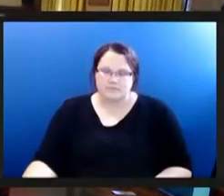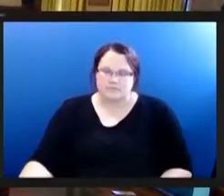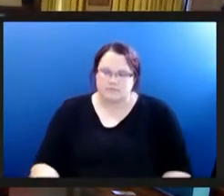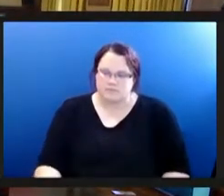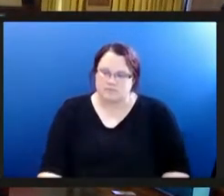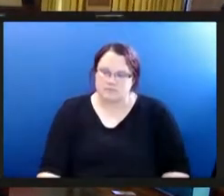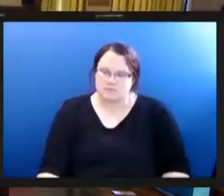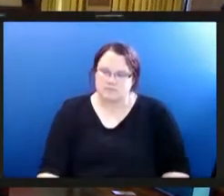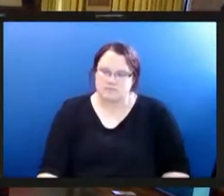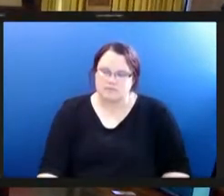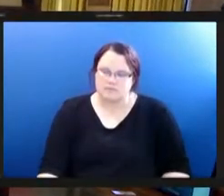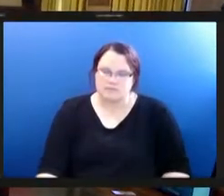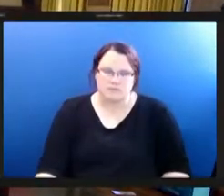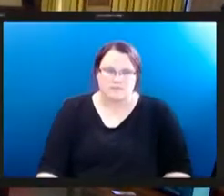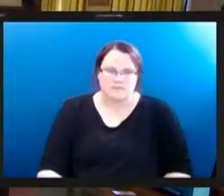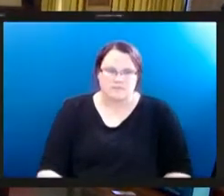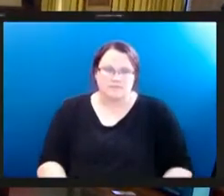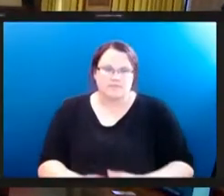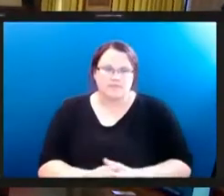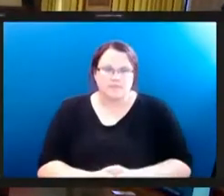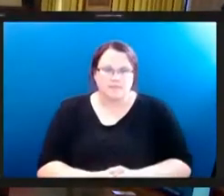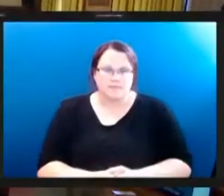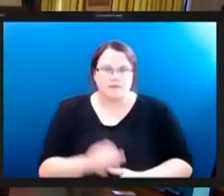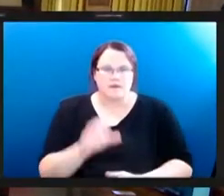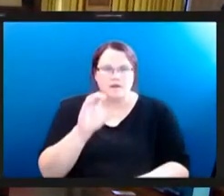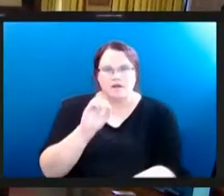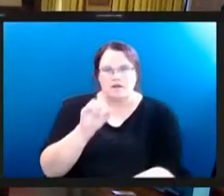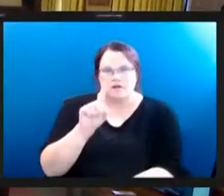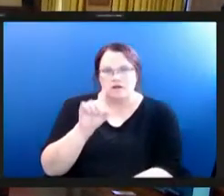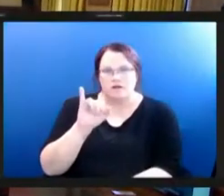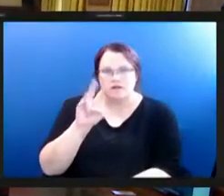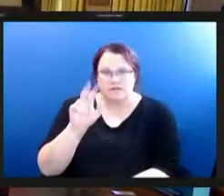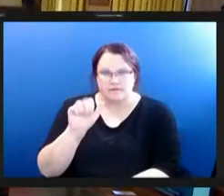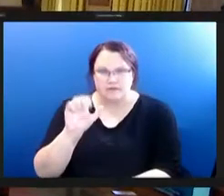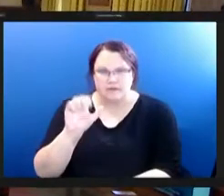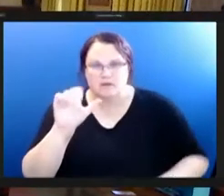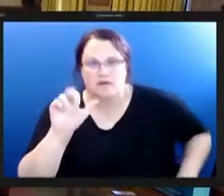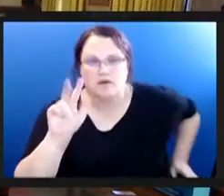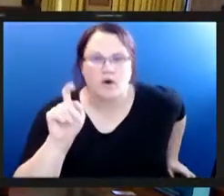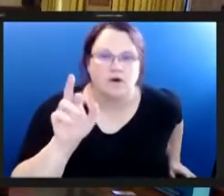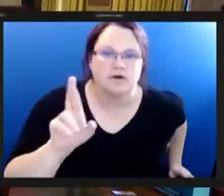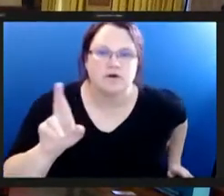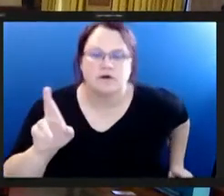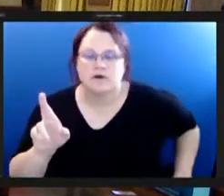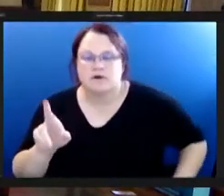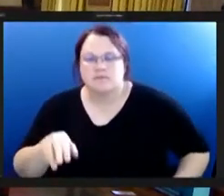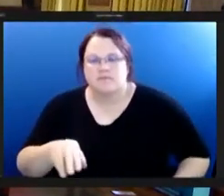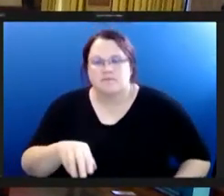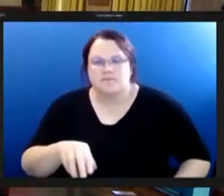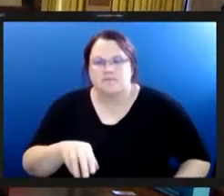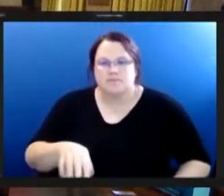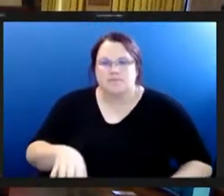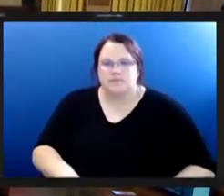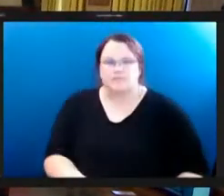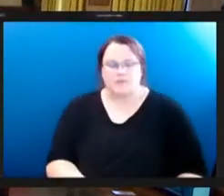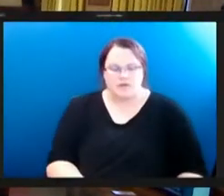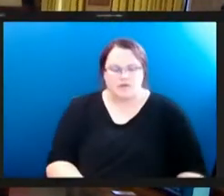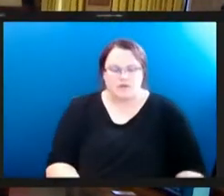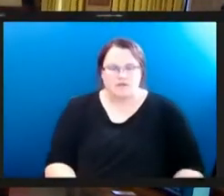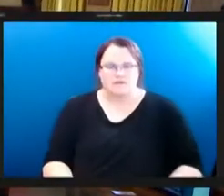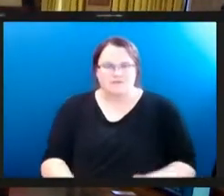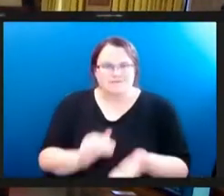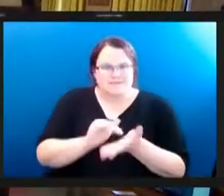thank you next up we have olivia carter followed by abdul khal i'm forgive me here